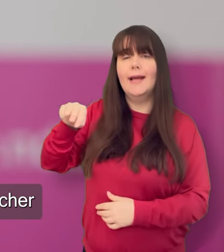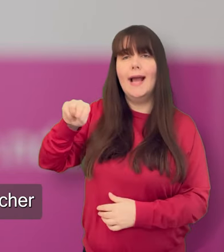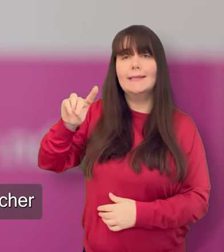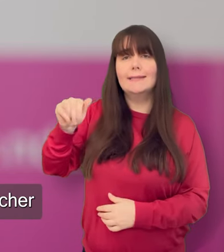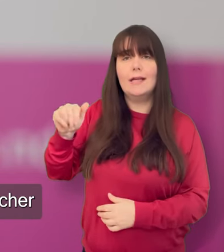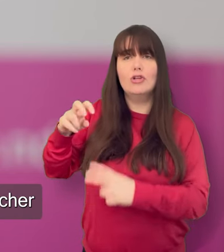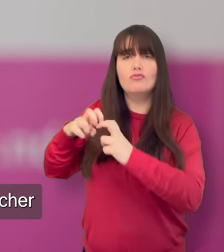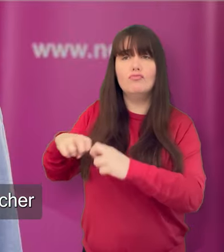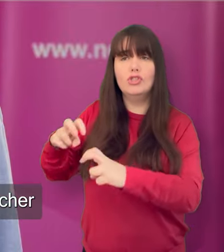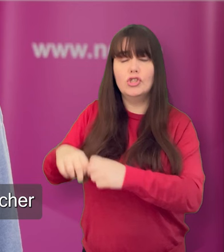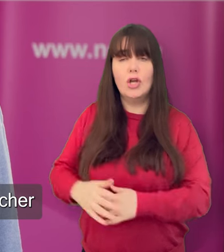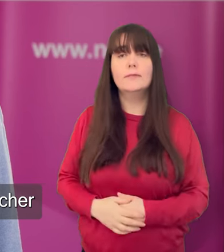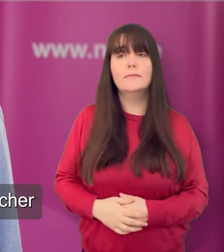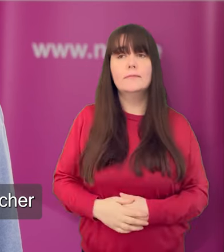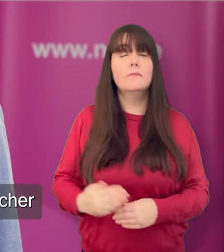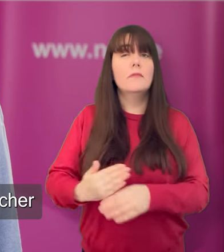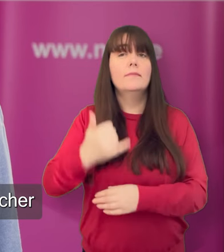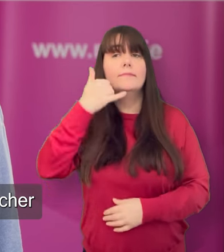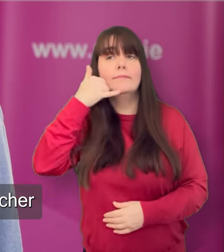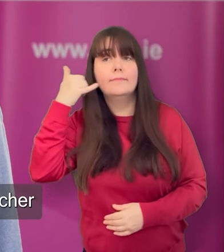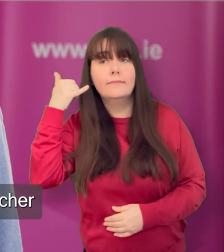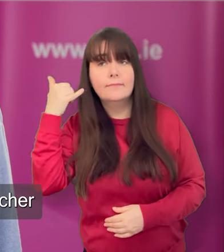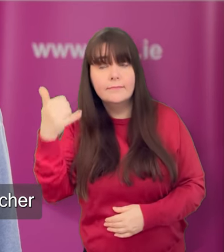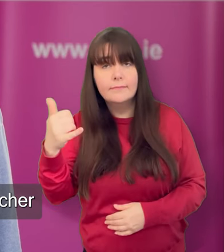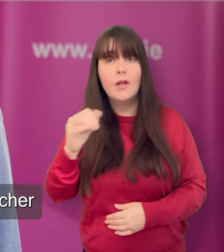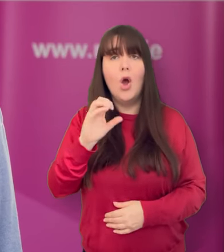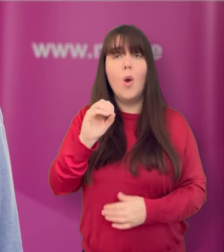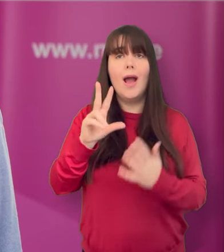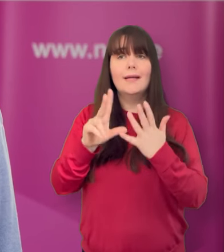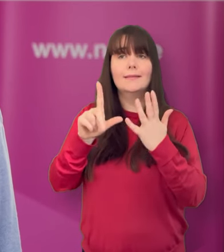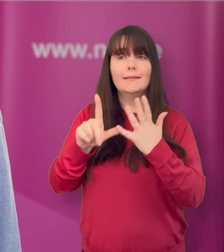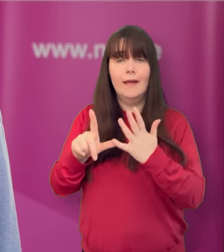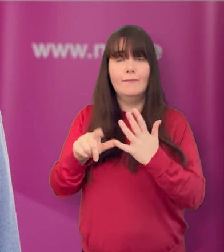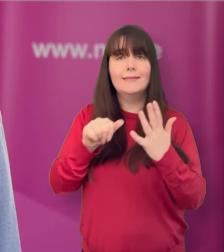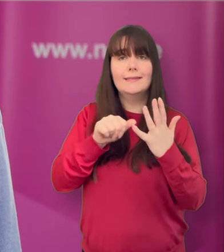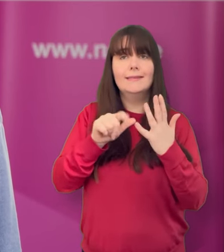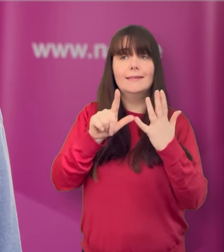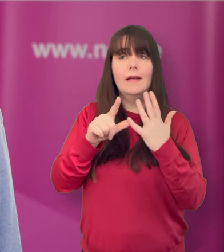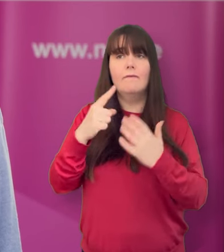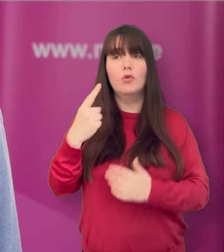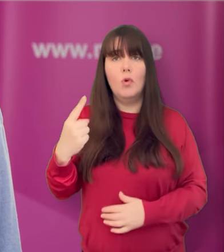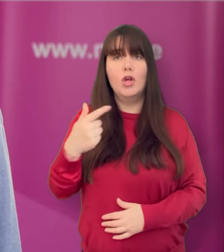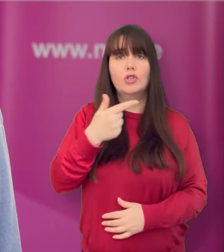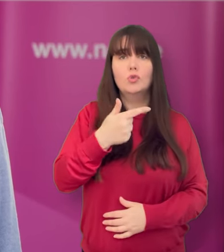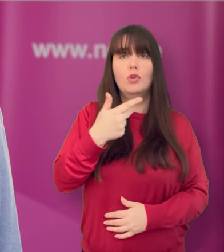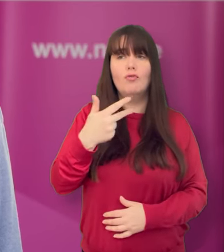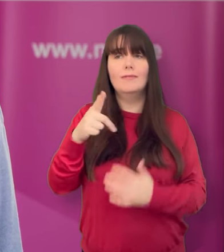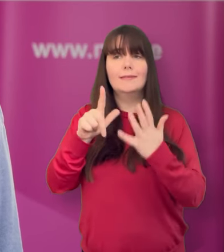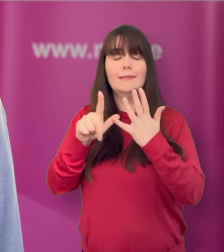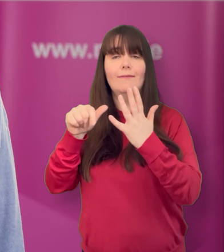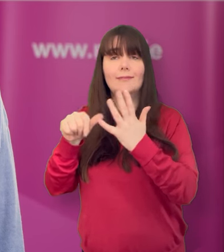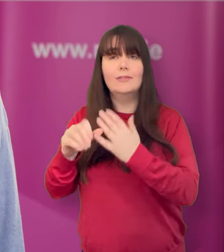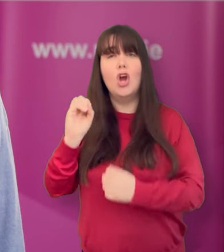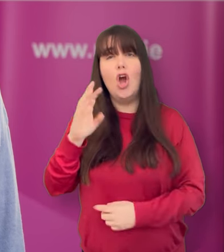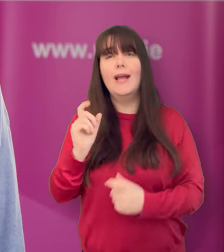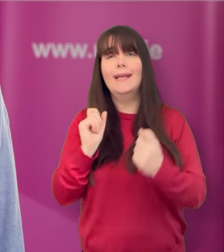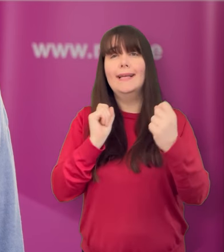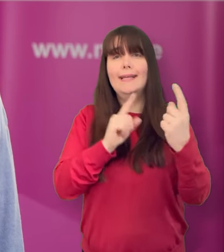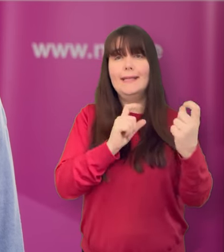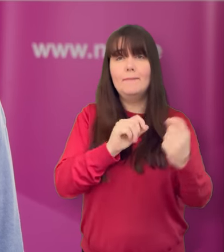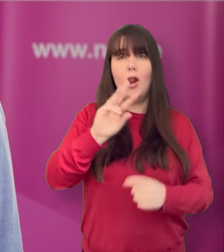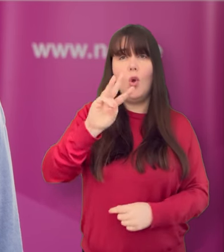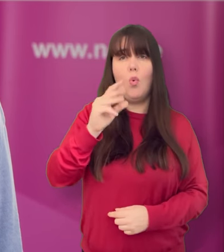get in touch with an NDA researcher by calling 087 671